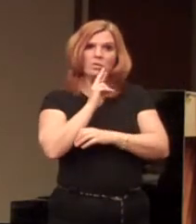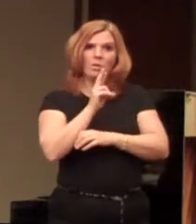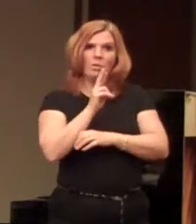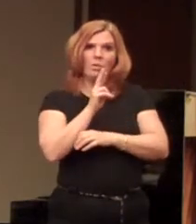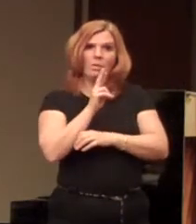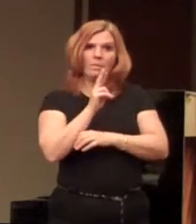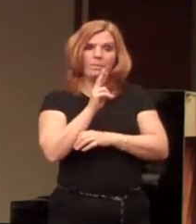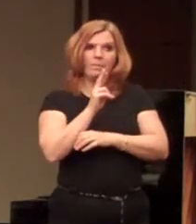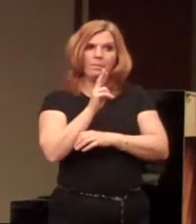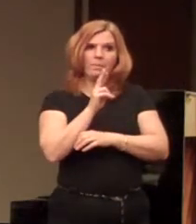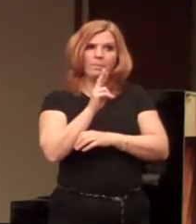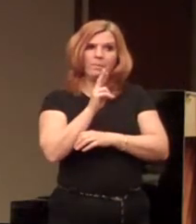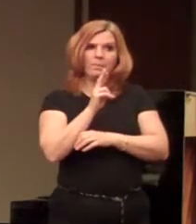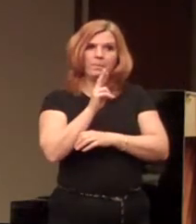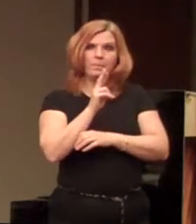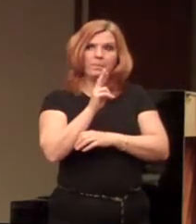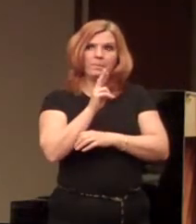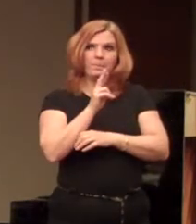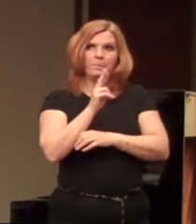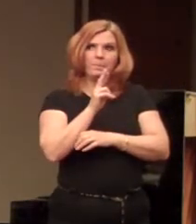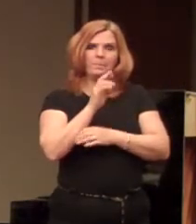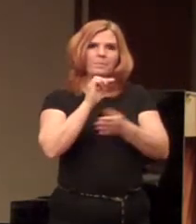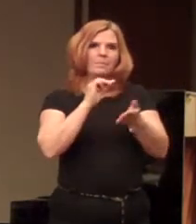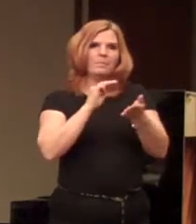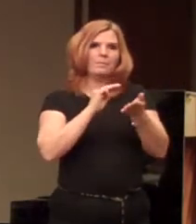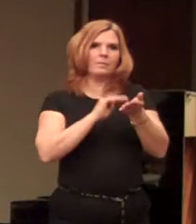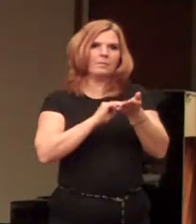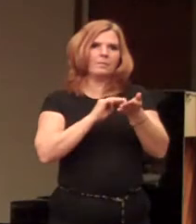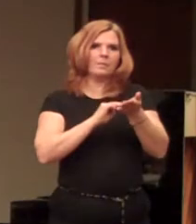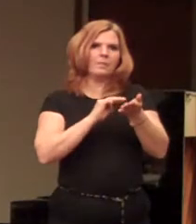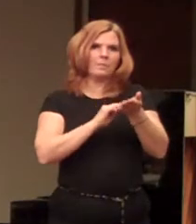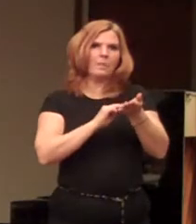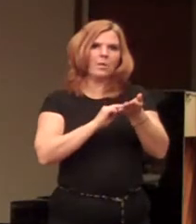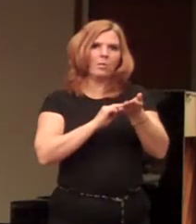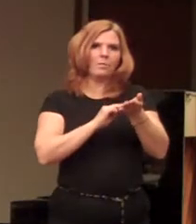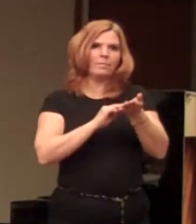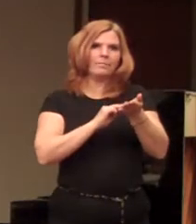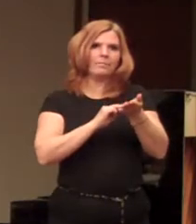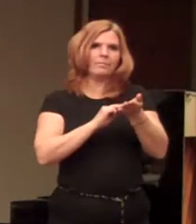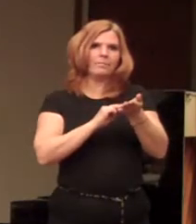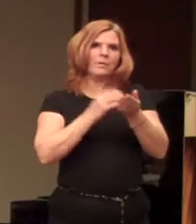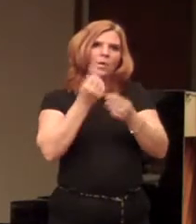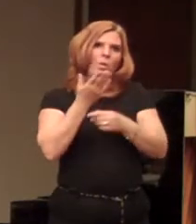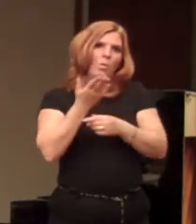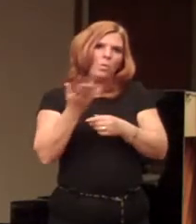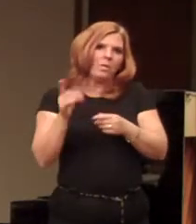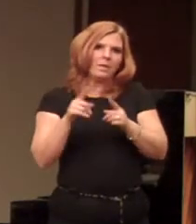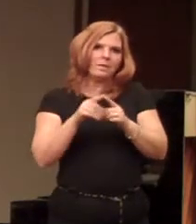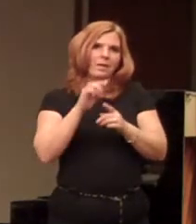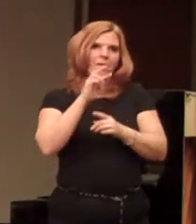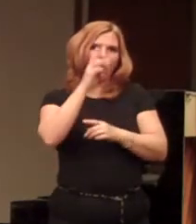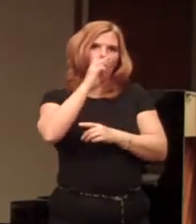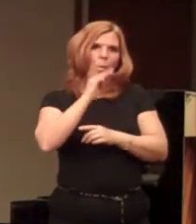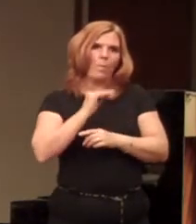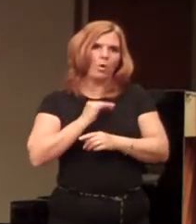medical institutions or things like Walmart,